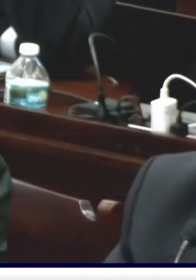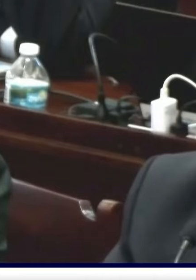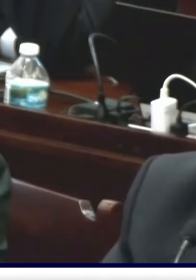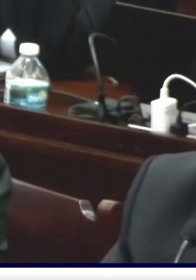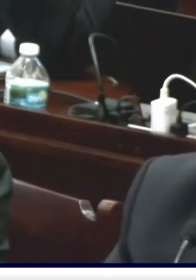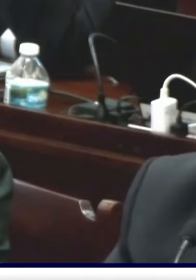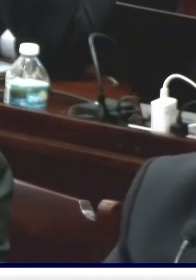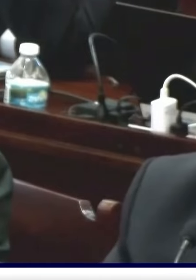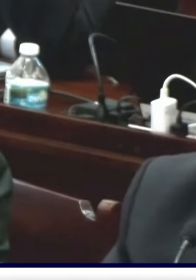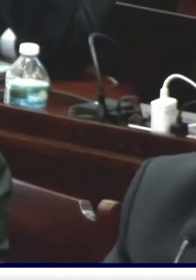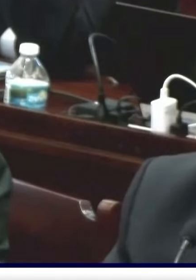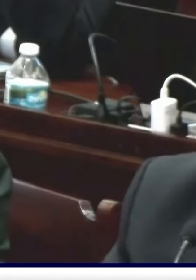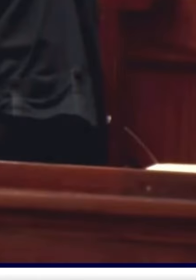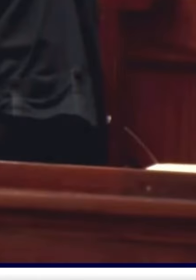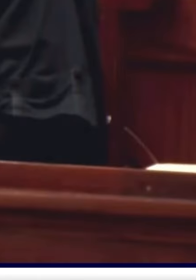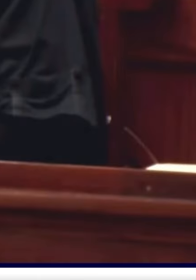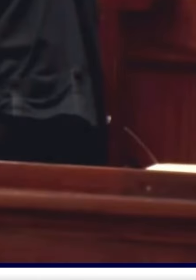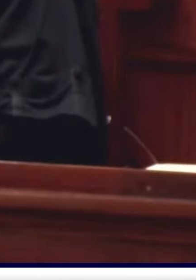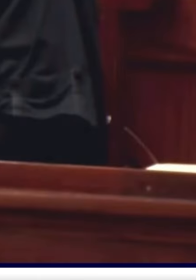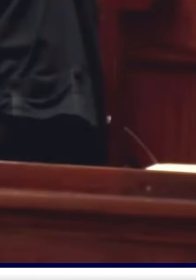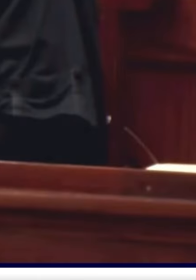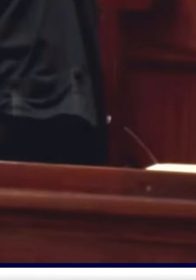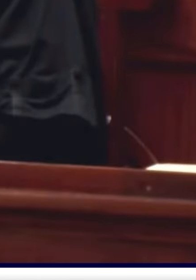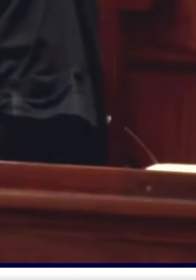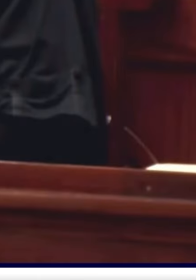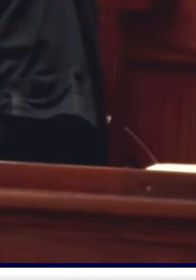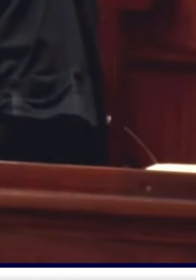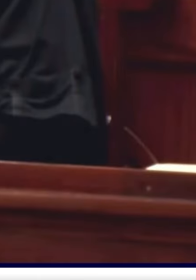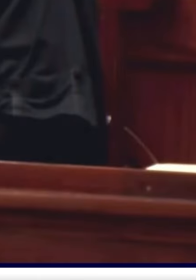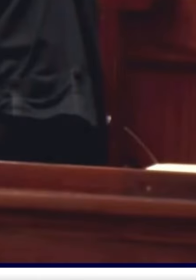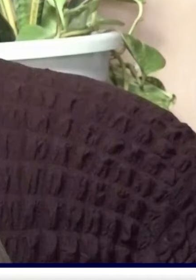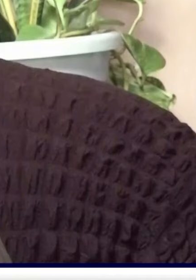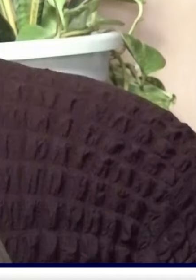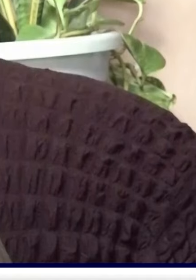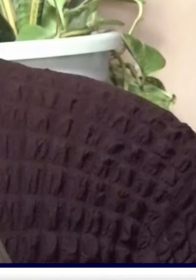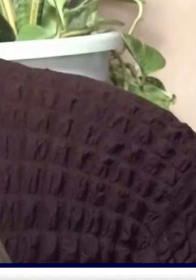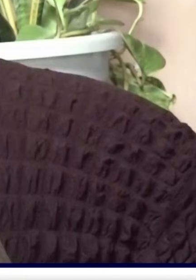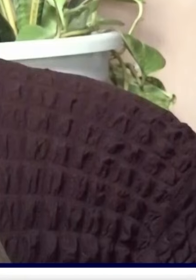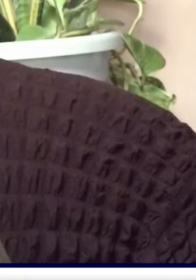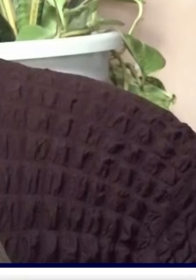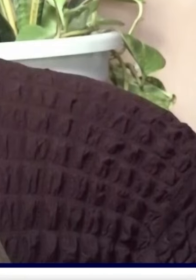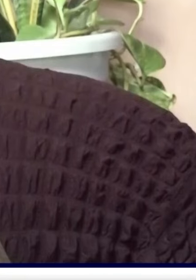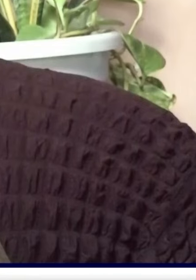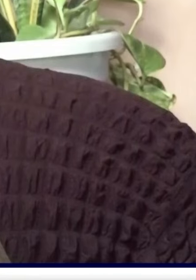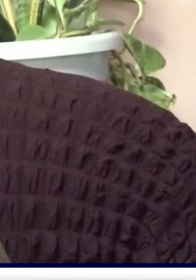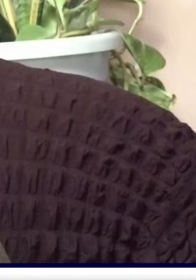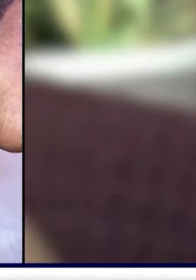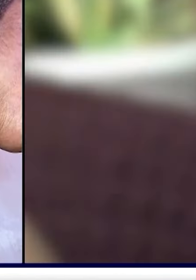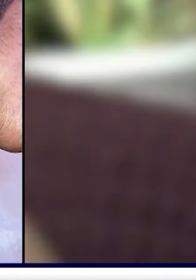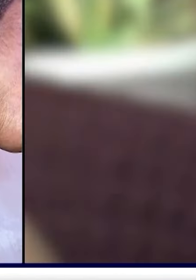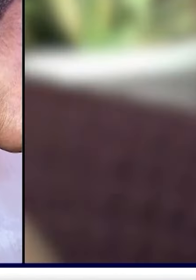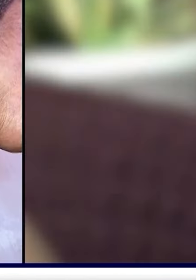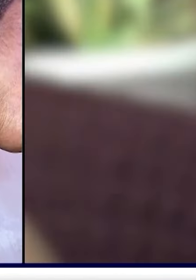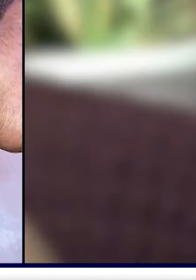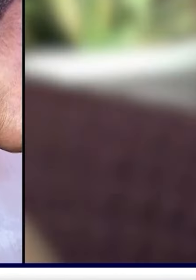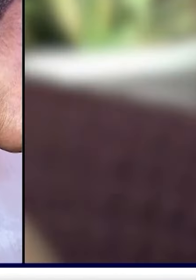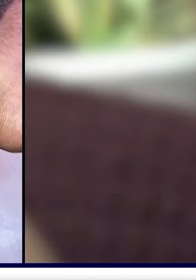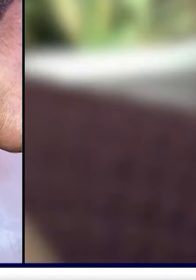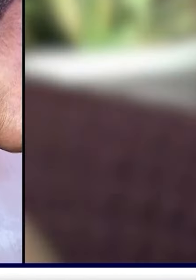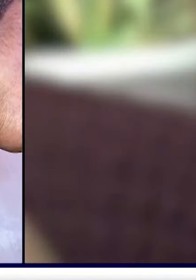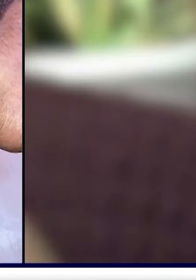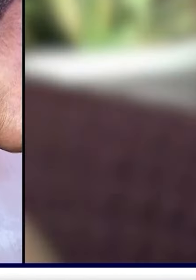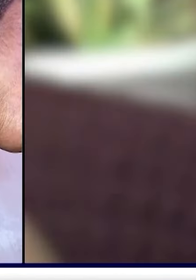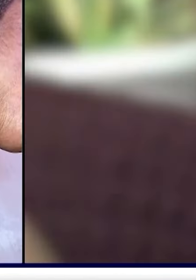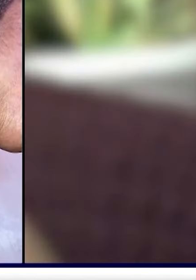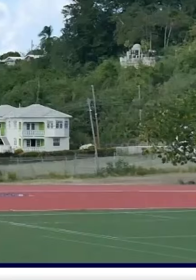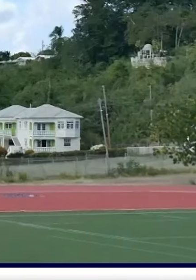immunization, especially among children, a major worry. A mysterious ailment leaves a woman struggling to earn a living.